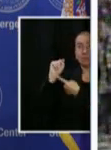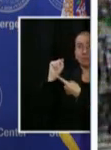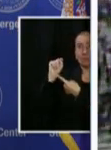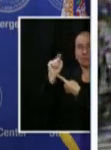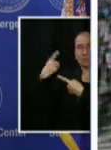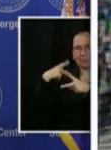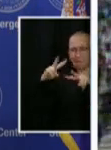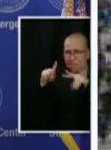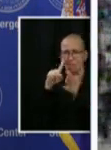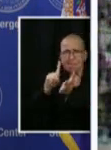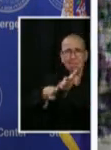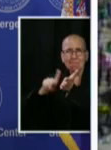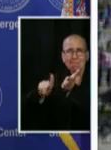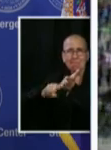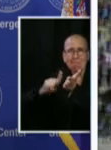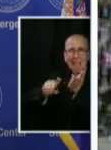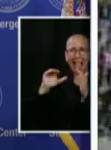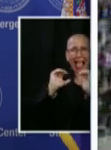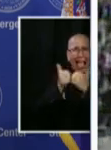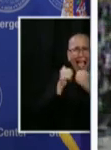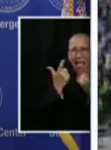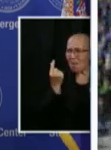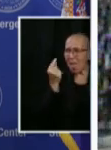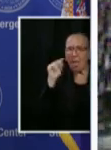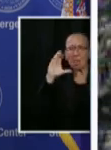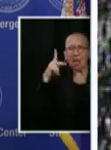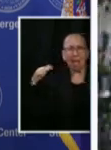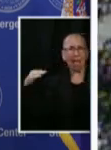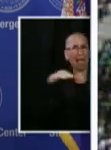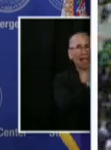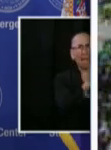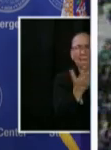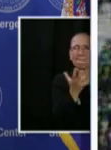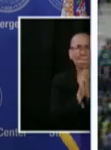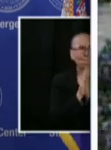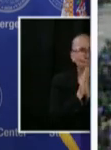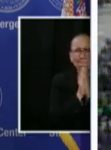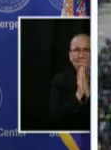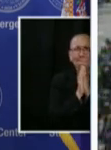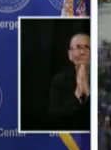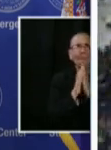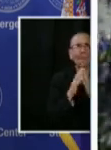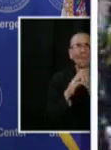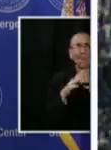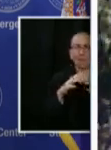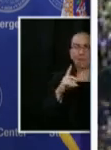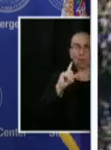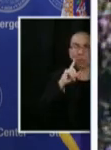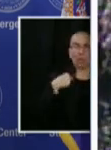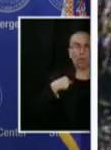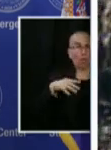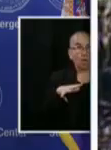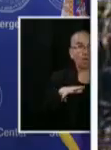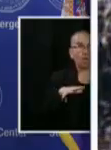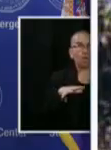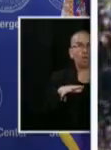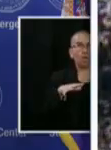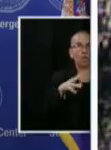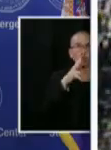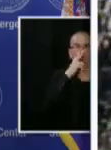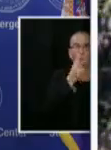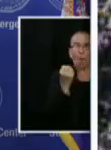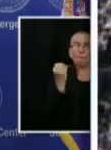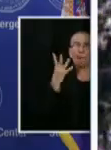and I was breathless as I watched it because I thought I was going to witness dozens or hundreds killed in the immediate